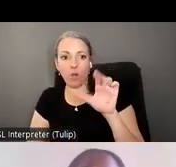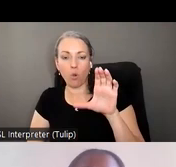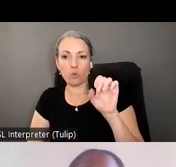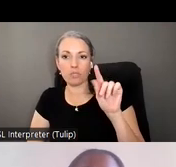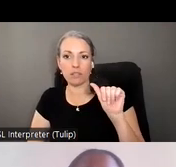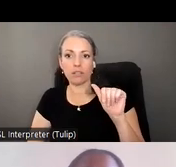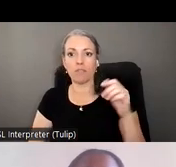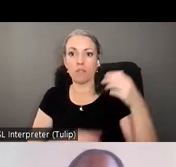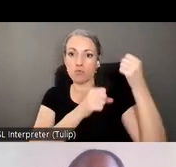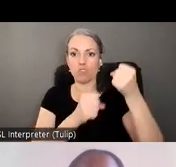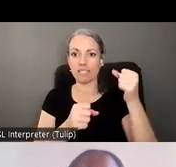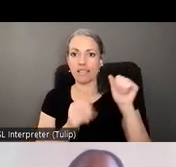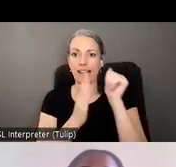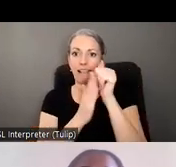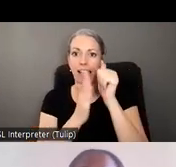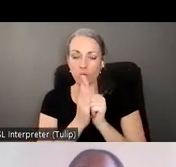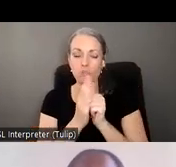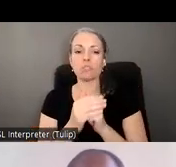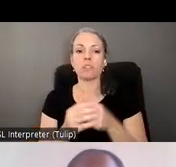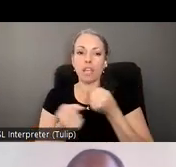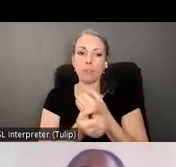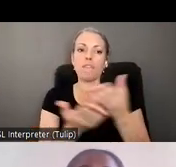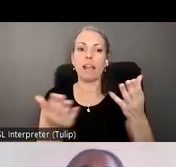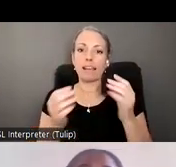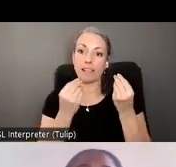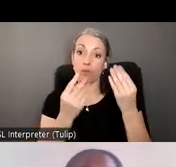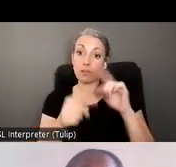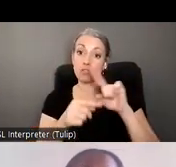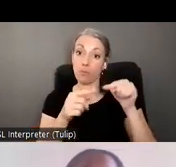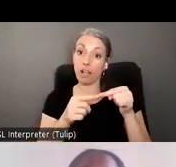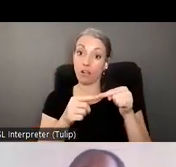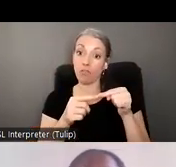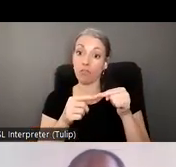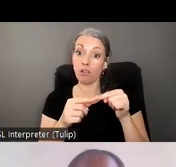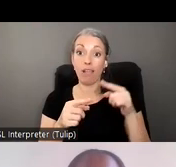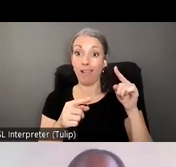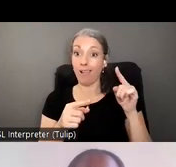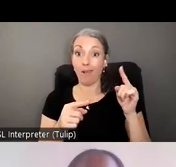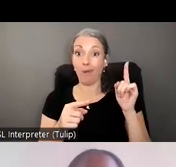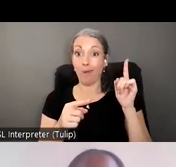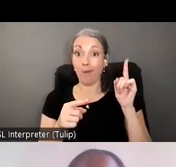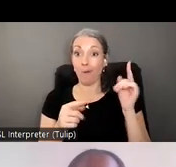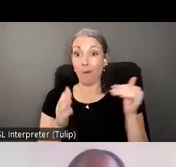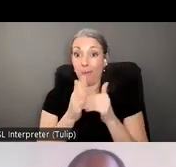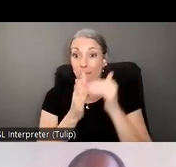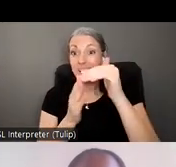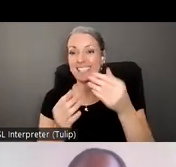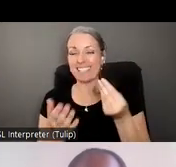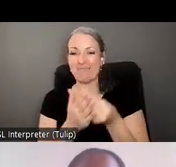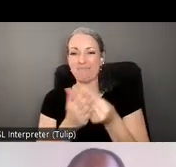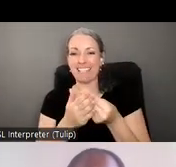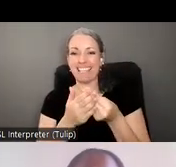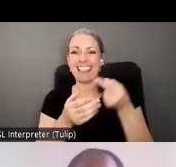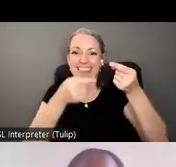um and provided information about the literally hundreds of millions of dollars that are available for legal